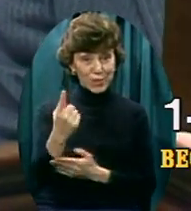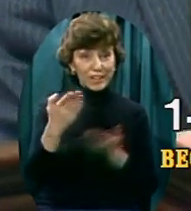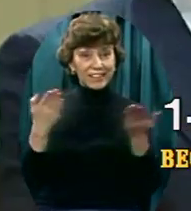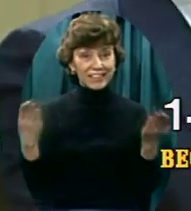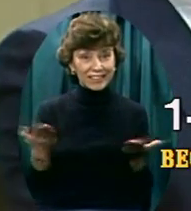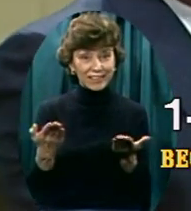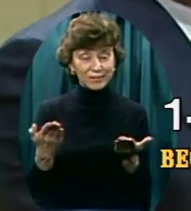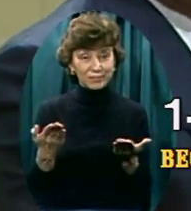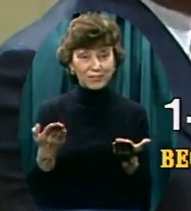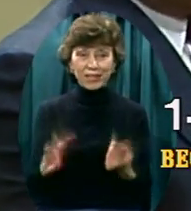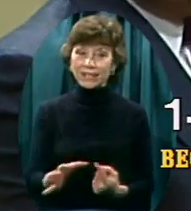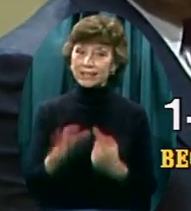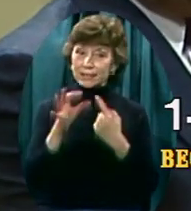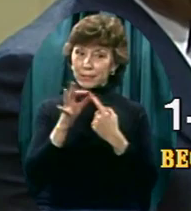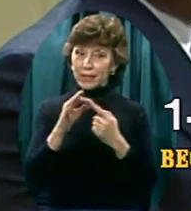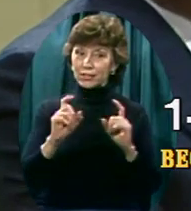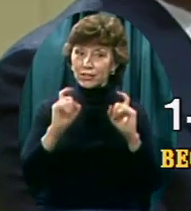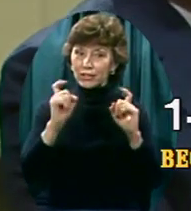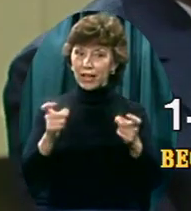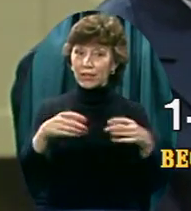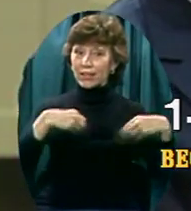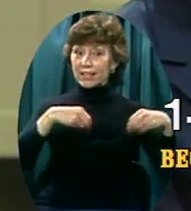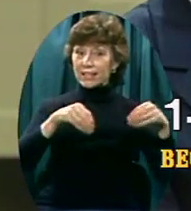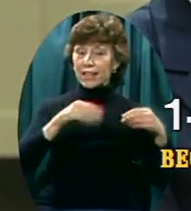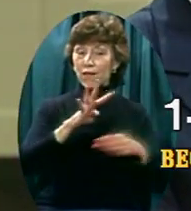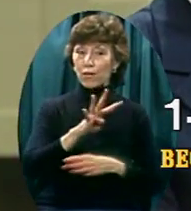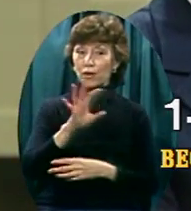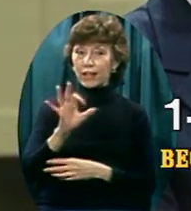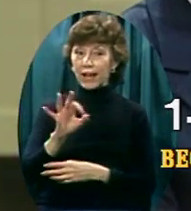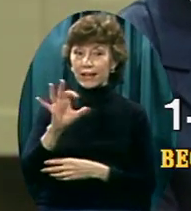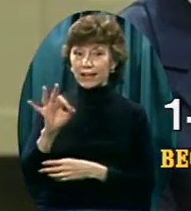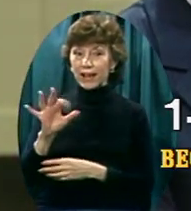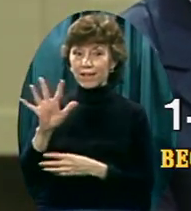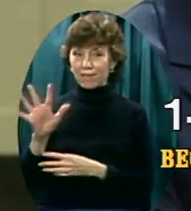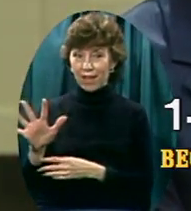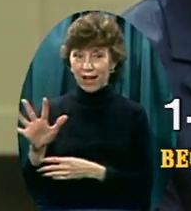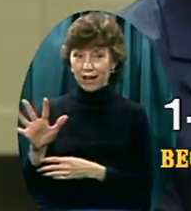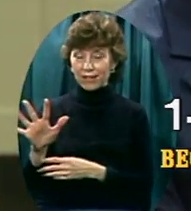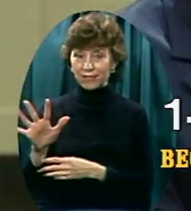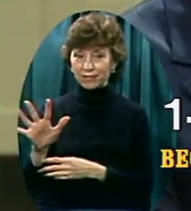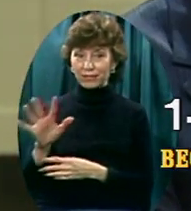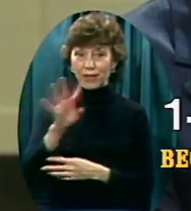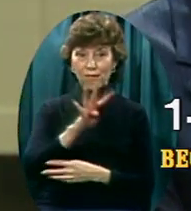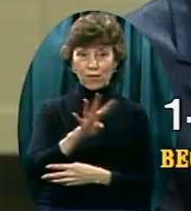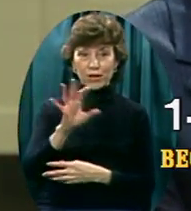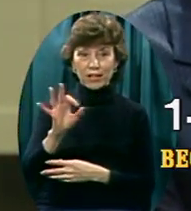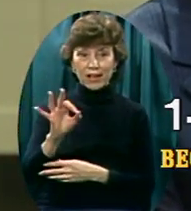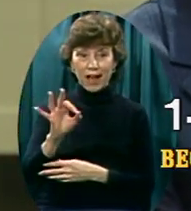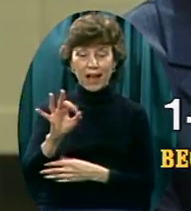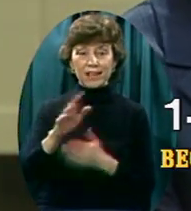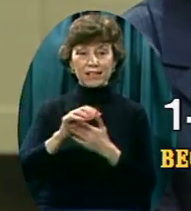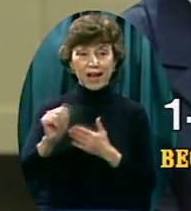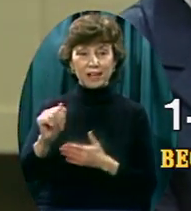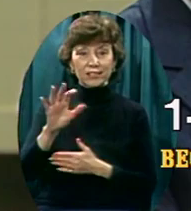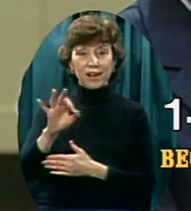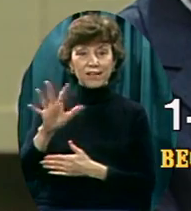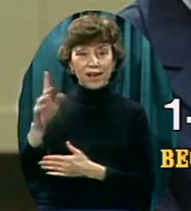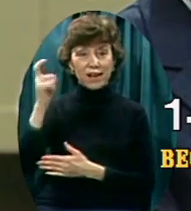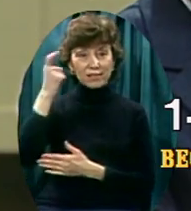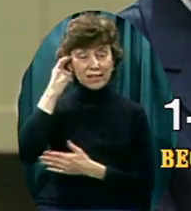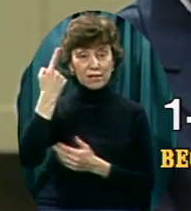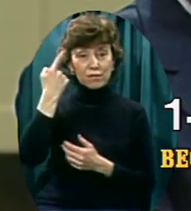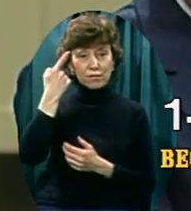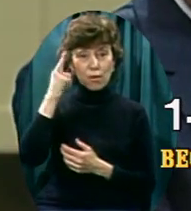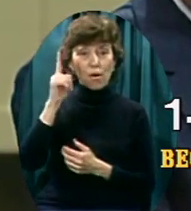Heritage Bible. It sells for $49.95 retail. We are going to give it to you and everyone who dials. And it really